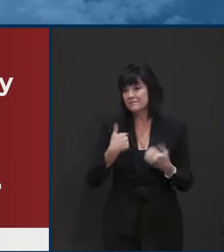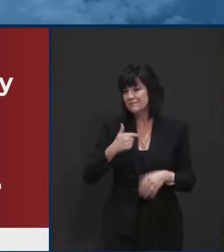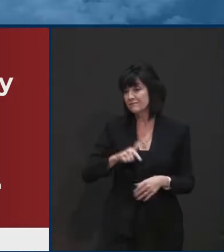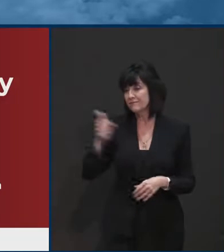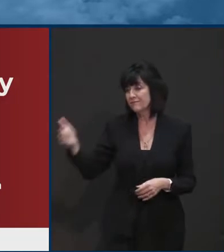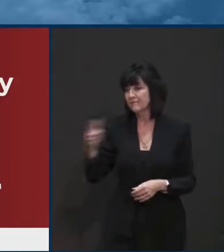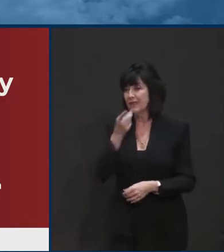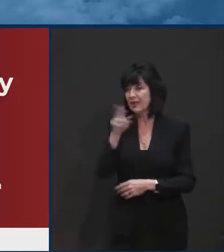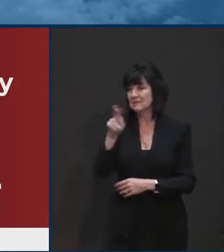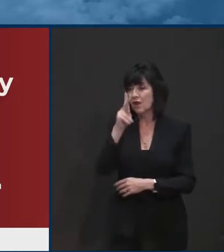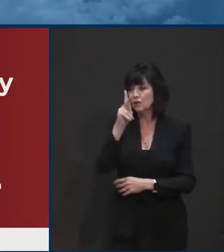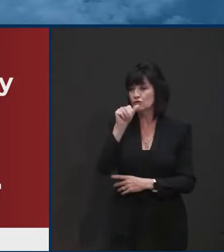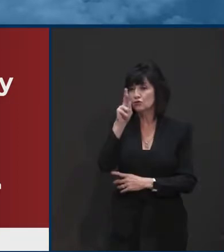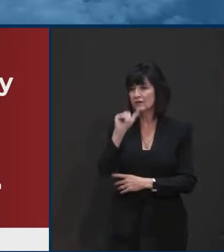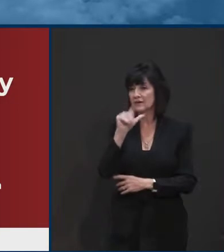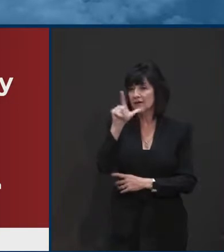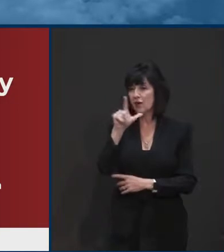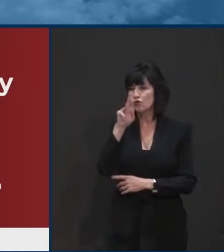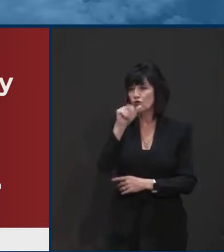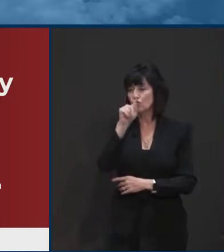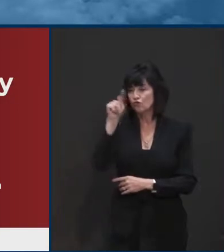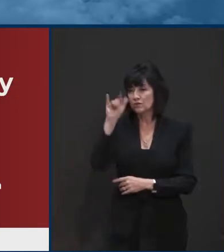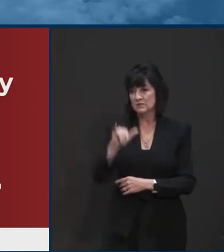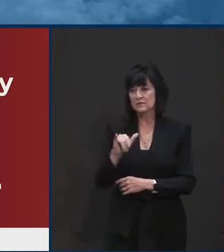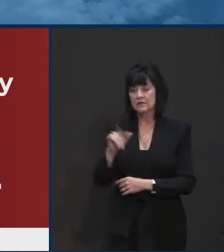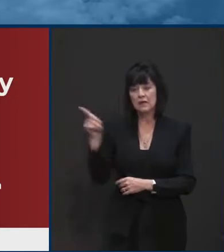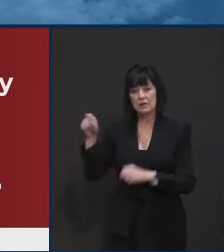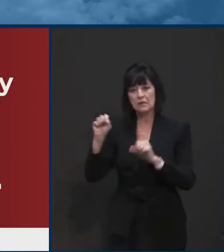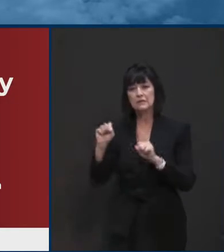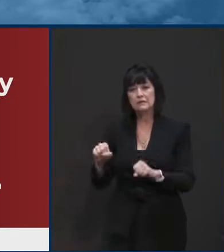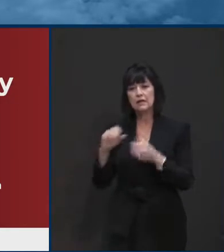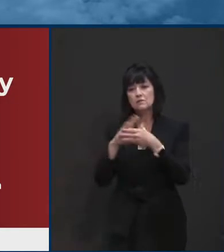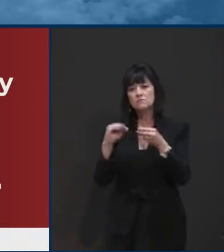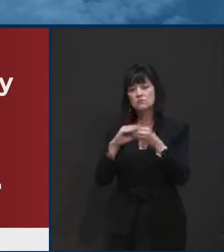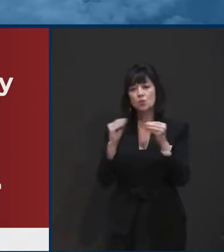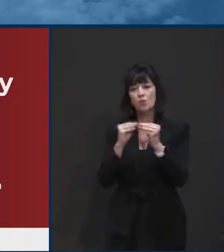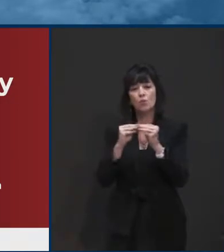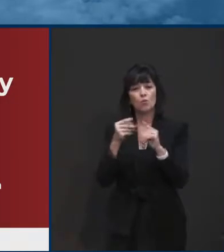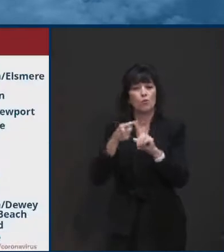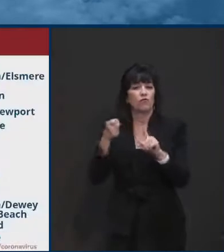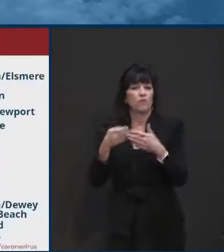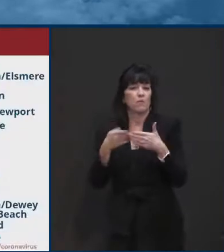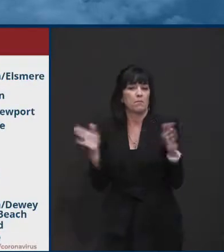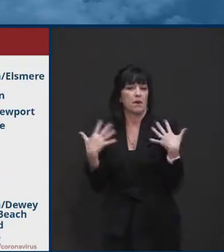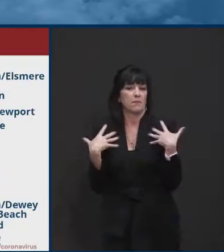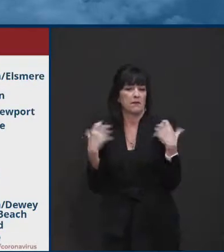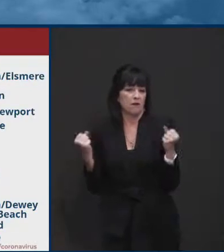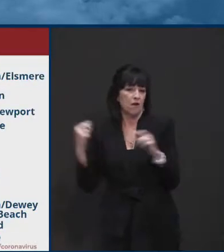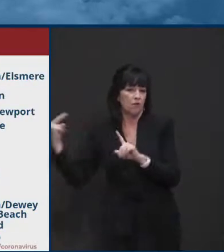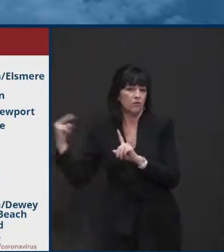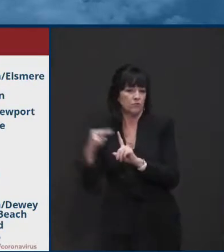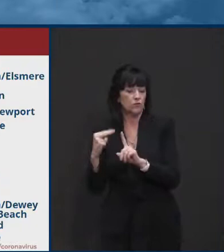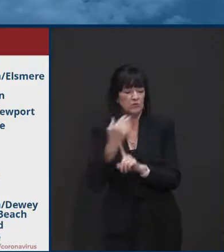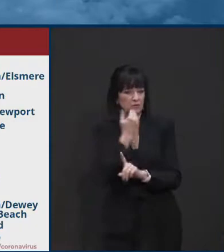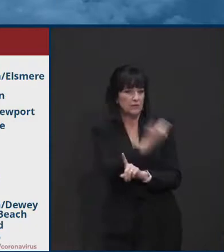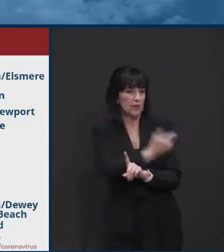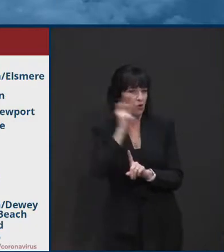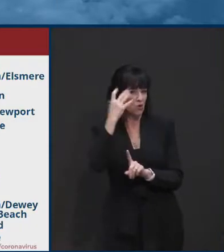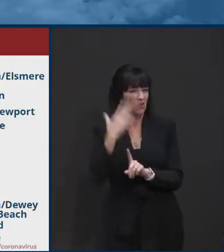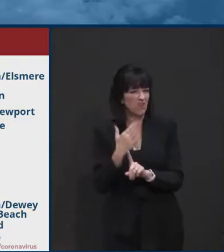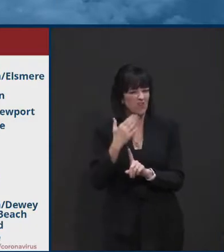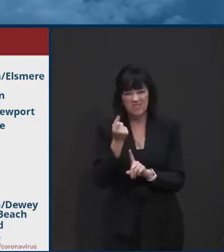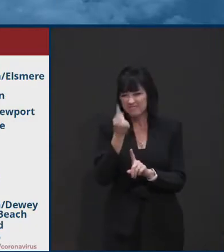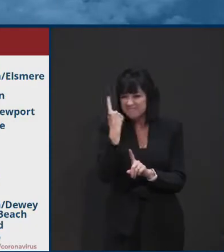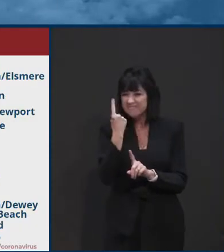situation and give us an update. Thank you so much, Governor. So it is a tough day